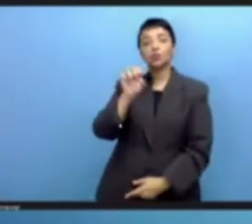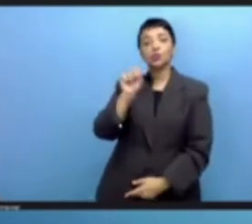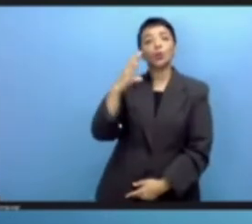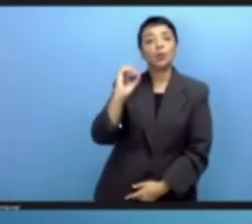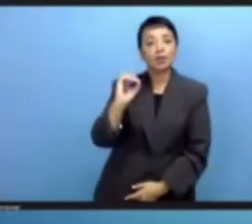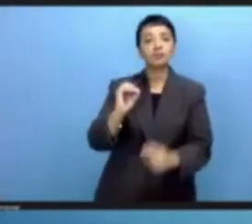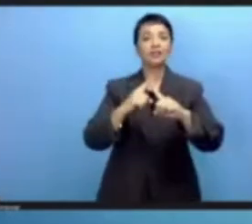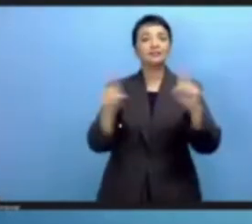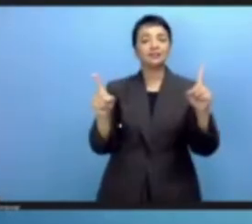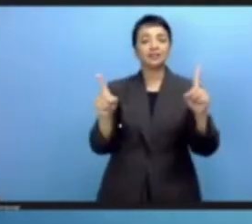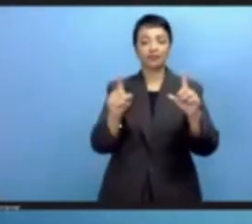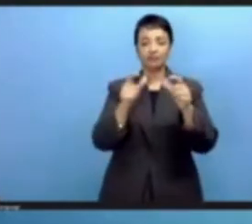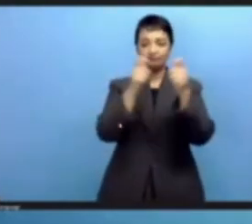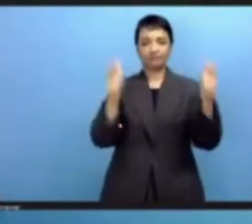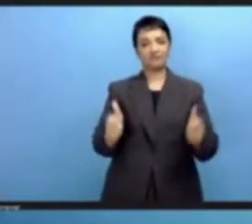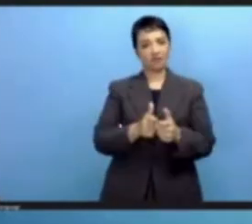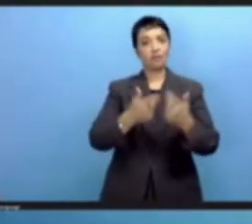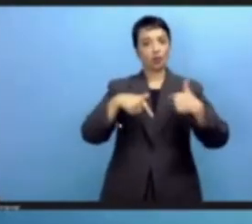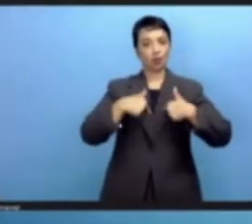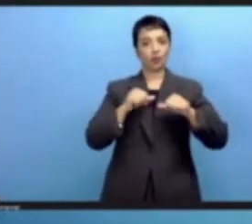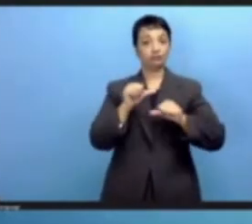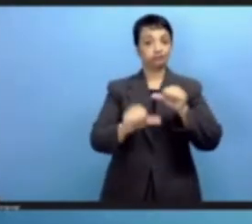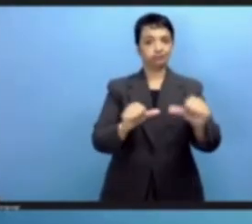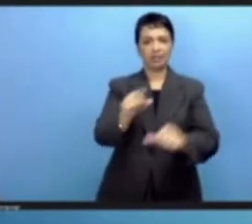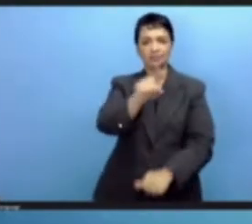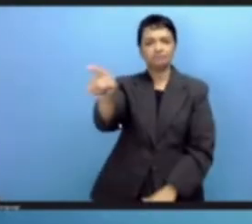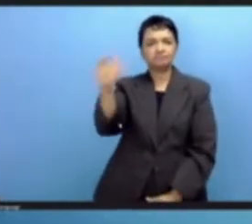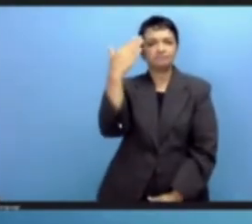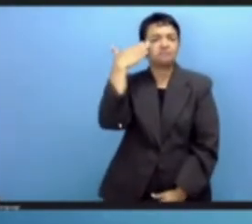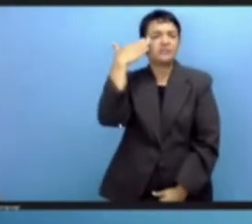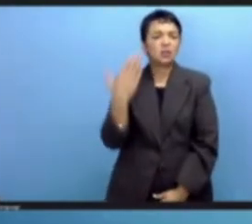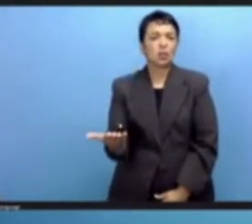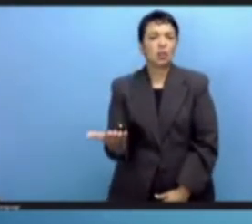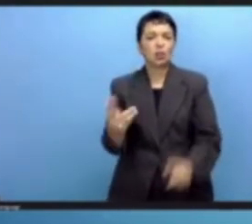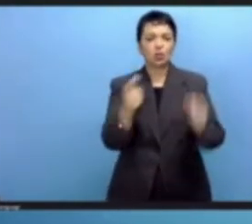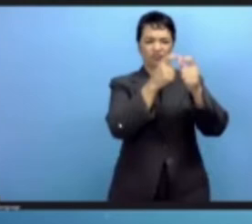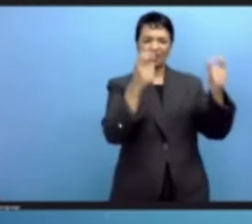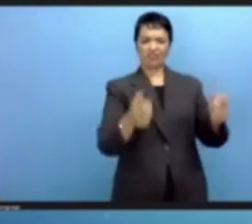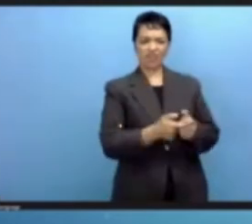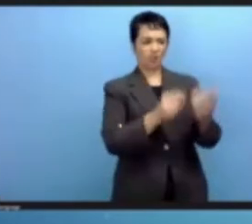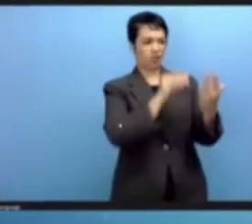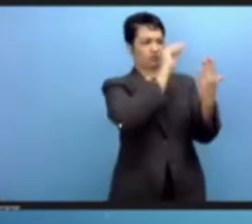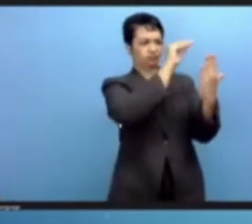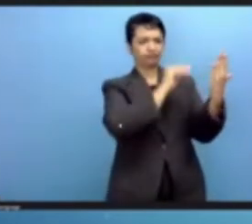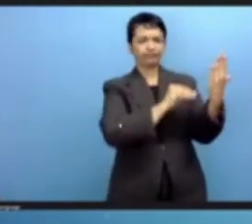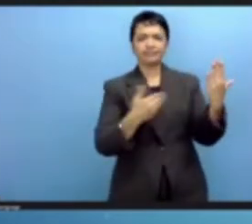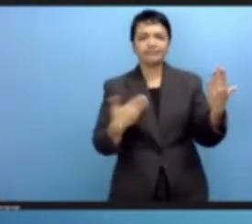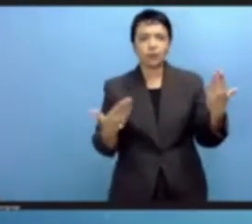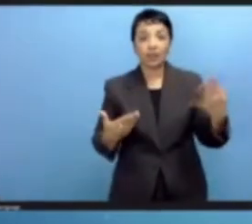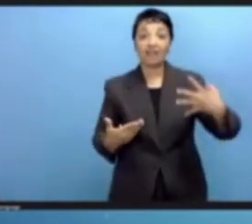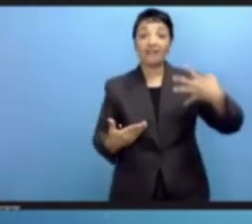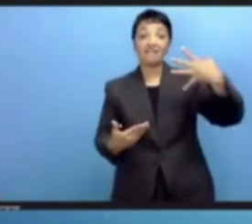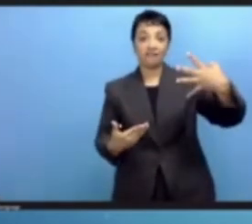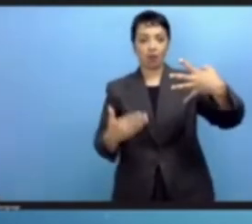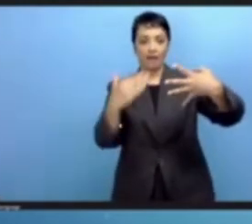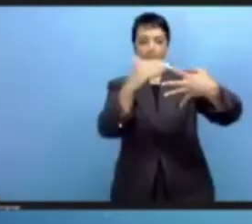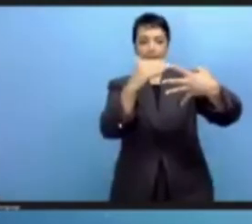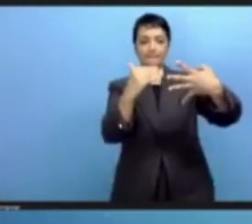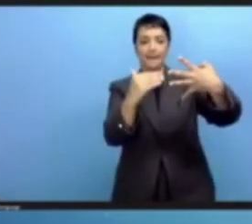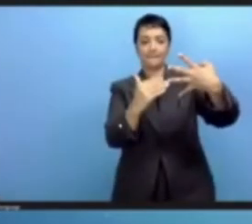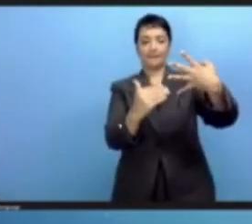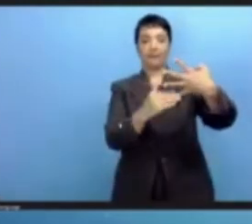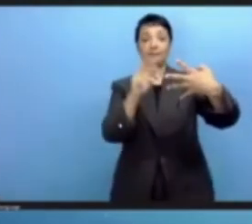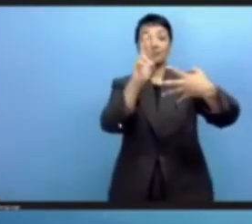For those of you who are not familiar with it, let me define the four key letters in Rome. R